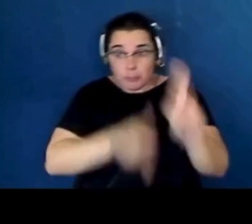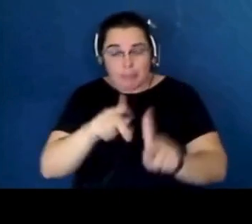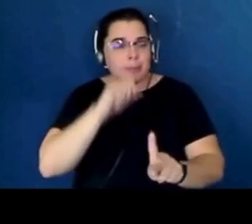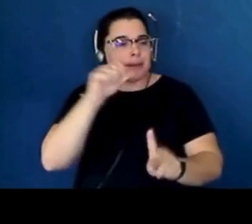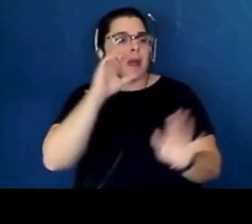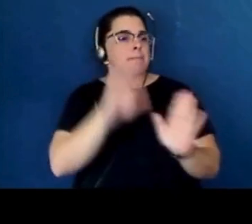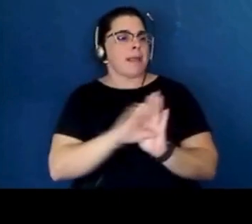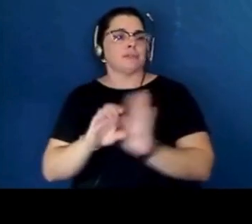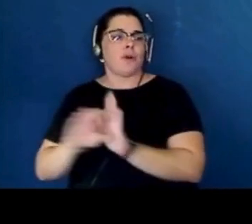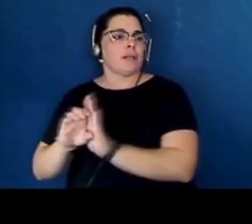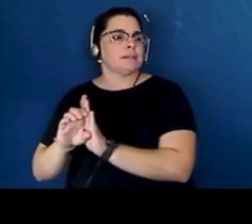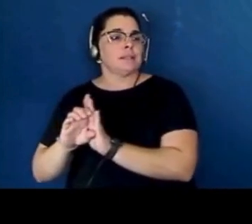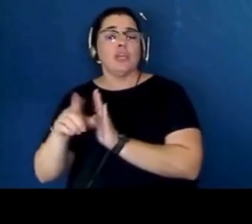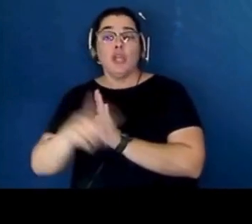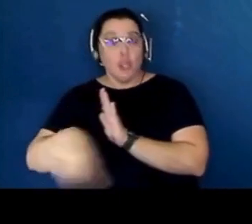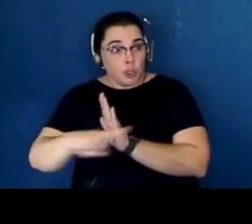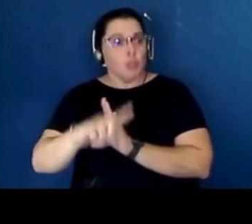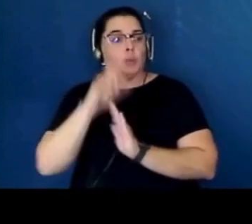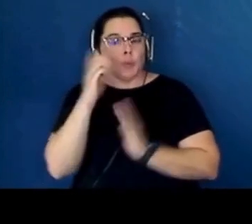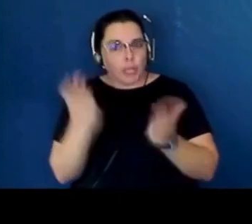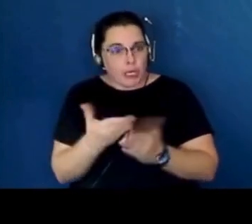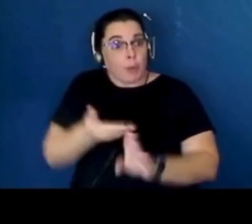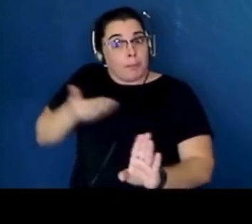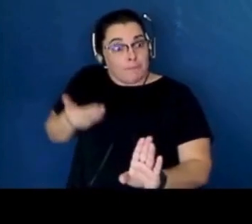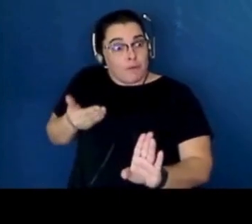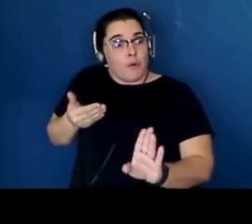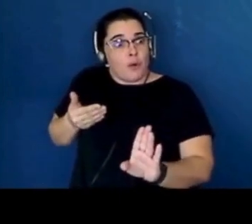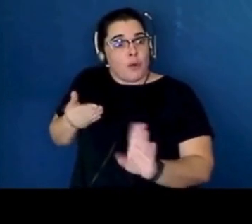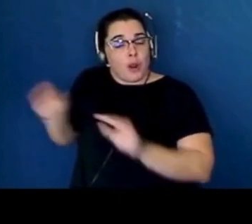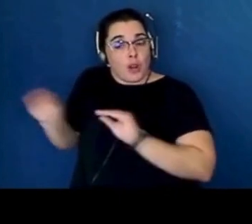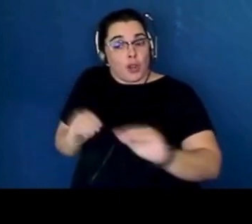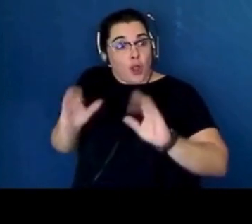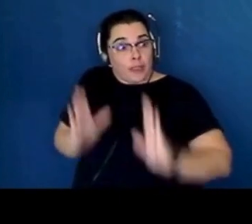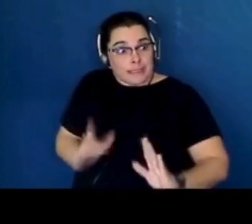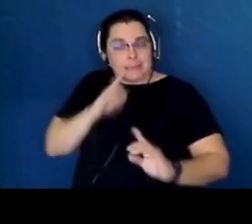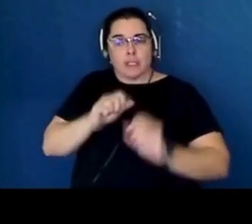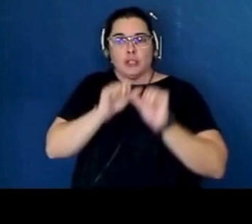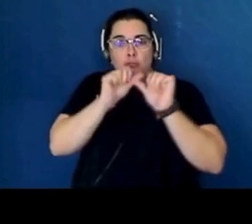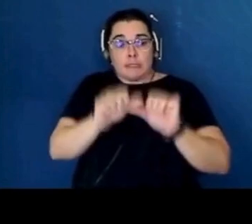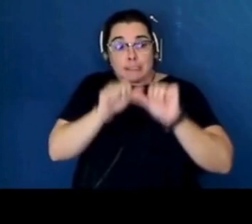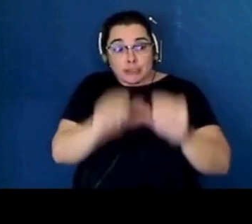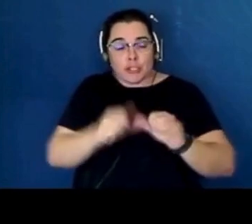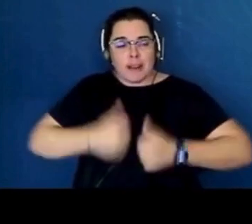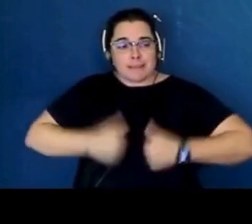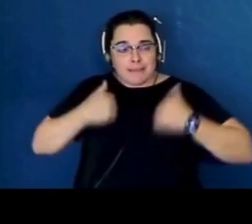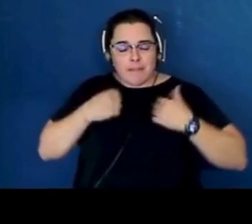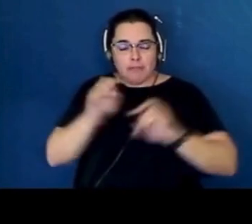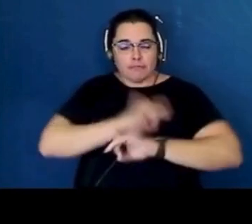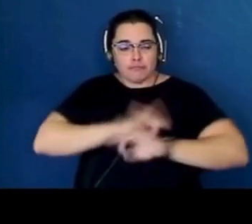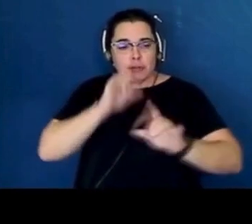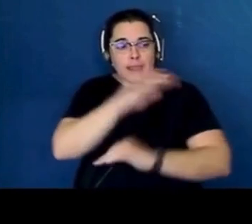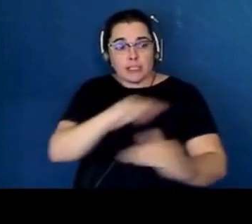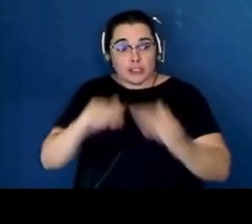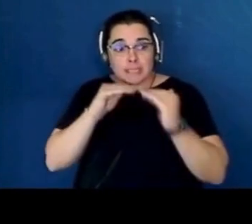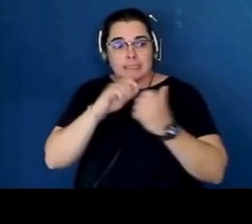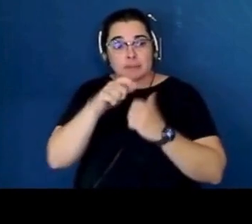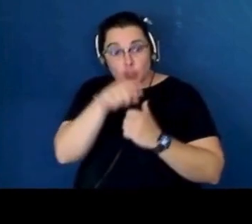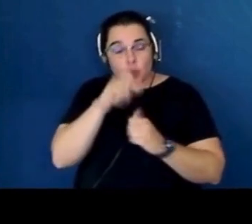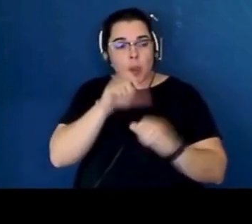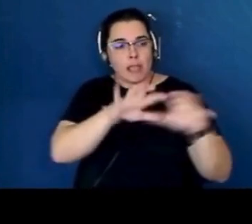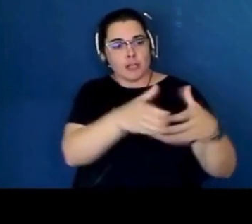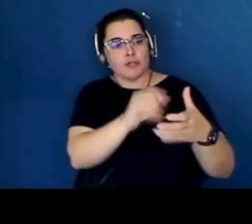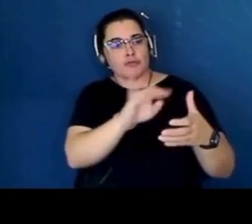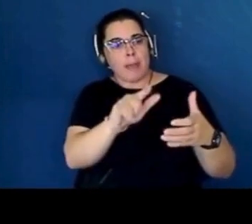mascots. You will be here, you were here before colonists, you endured and survived brutal injustices, and you and your tribal